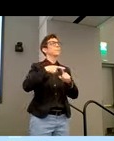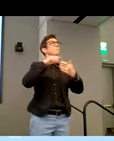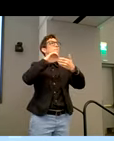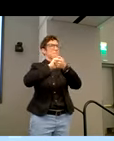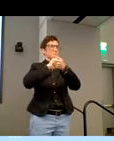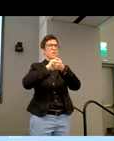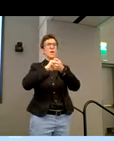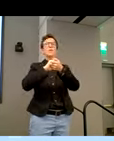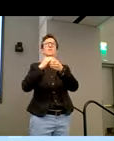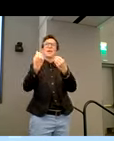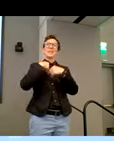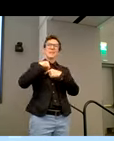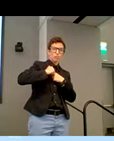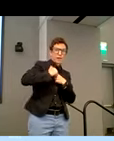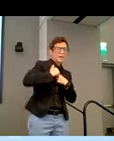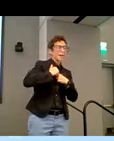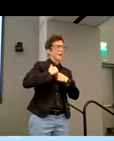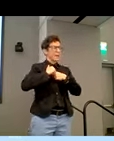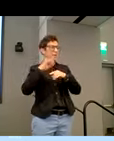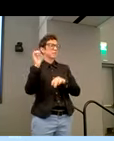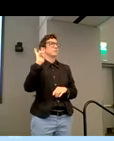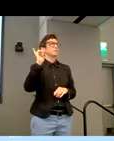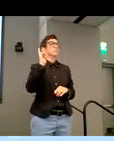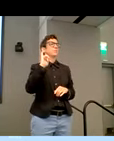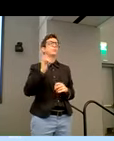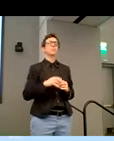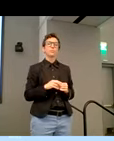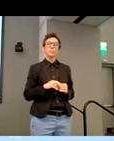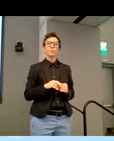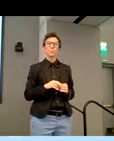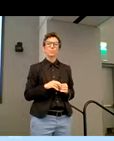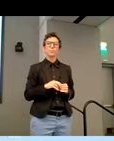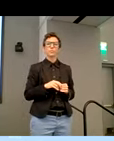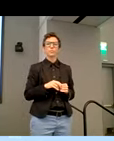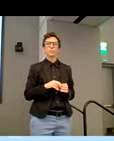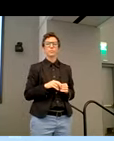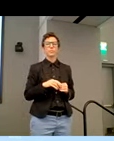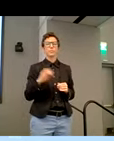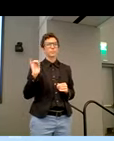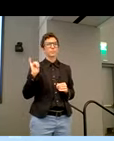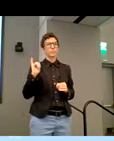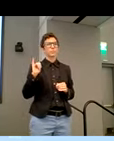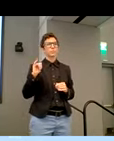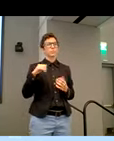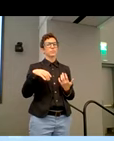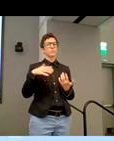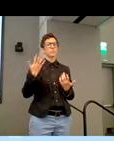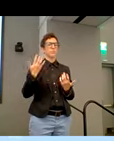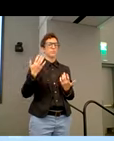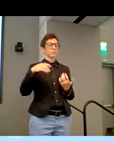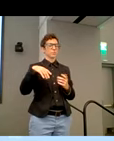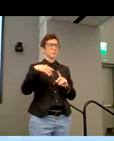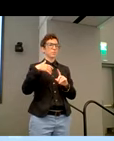come in and they do training sessions with us, as well as we bring in bimonthly people with